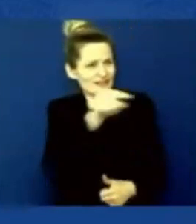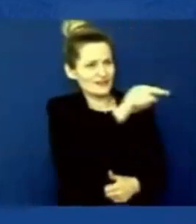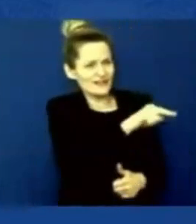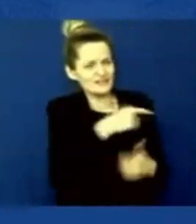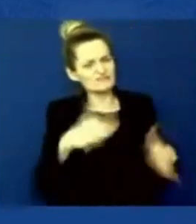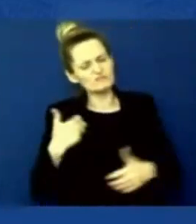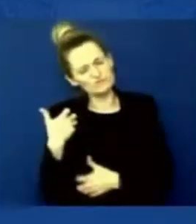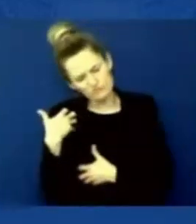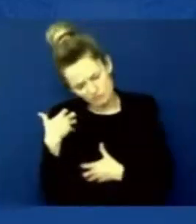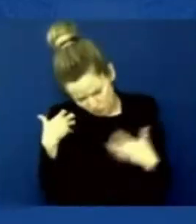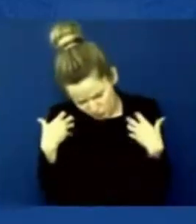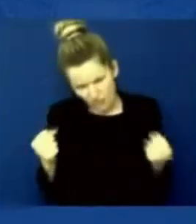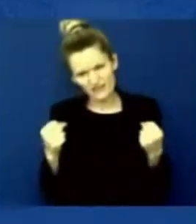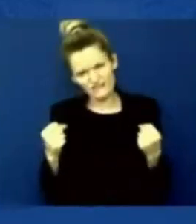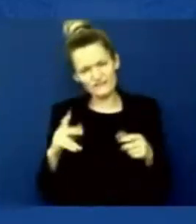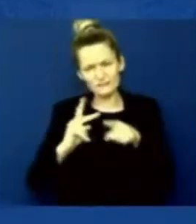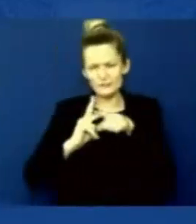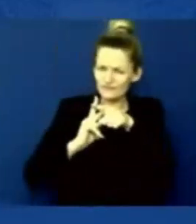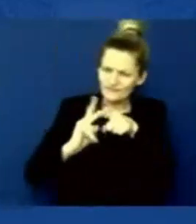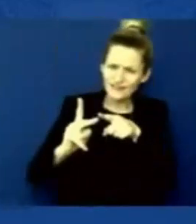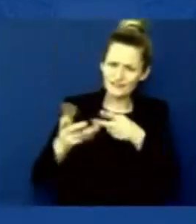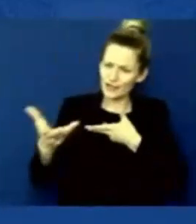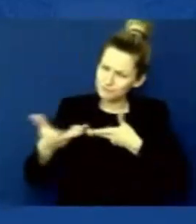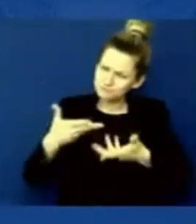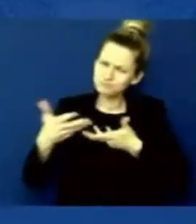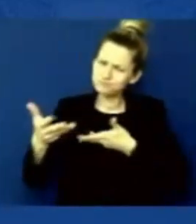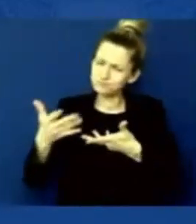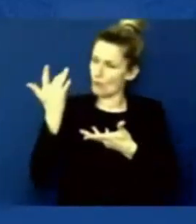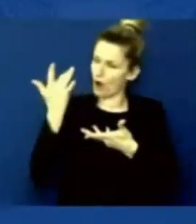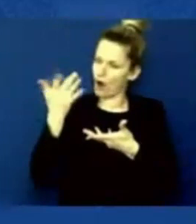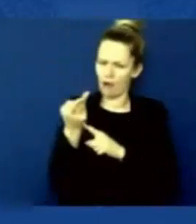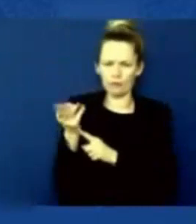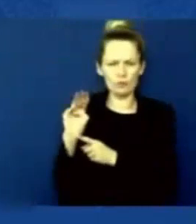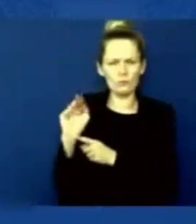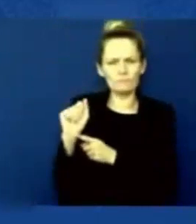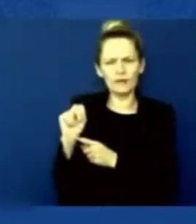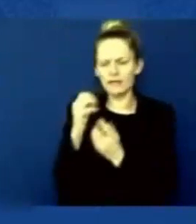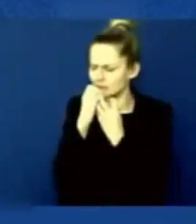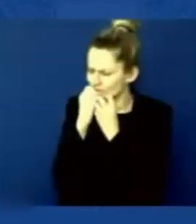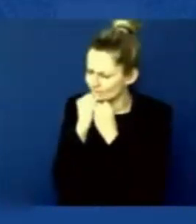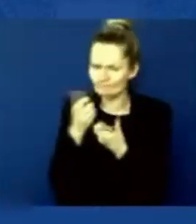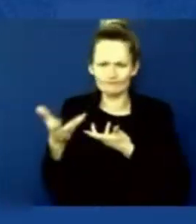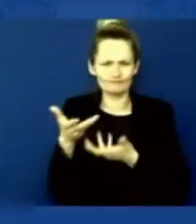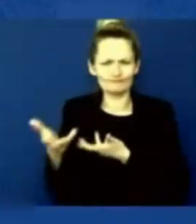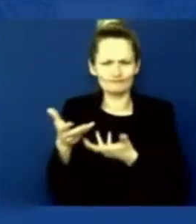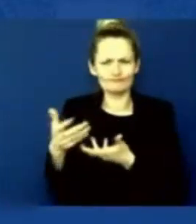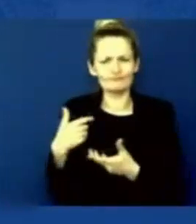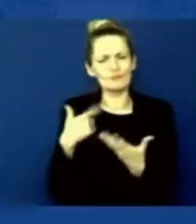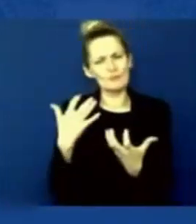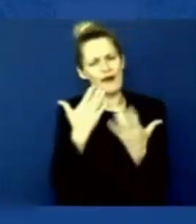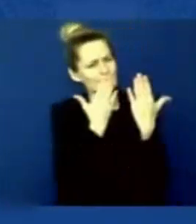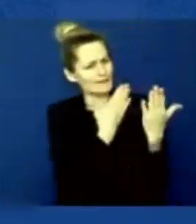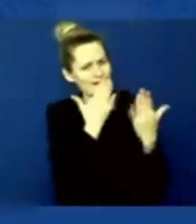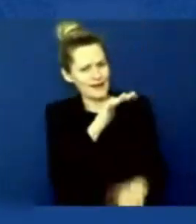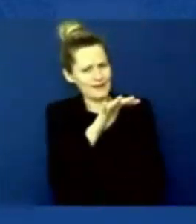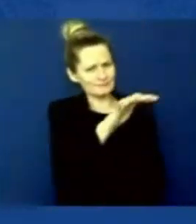compassion. I want to offer my profound thanks to our service members on the ground in Kabul and to all those